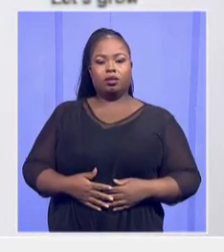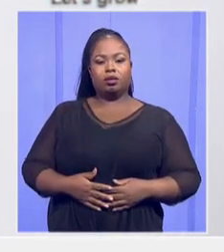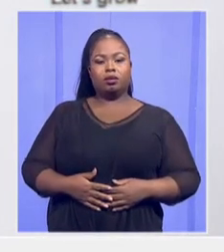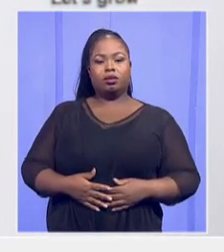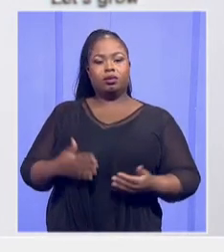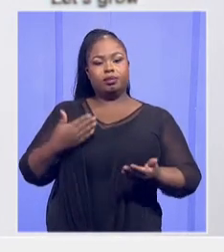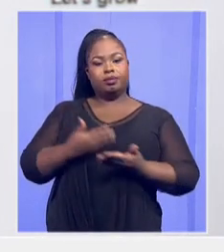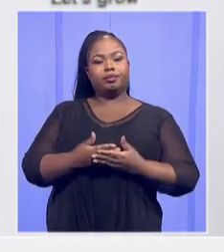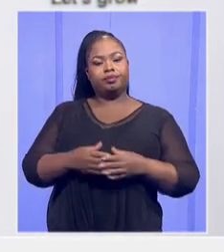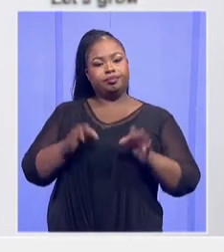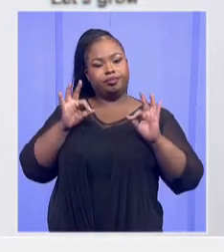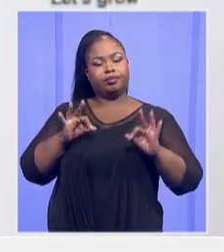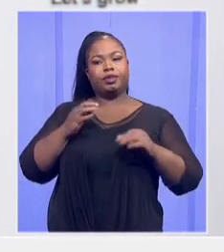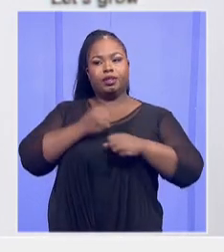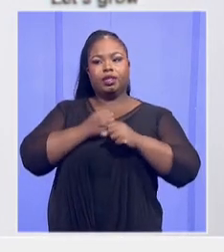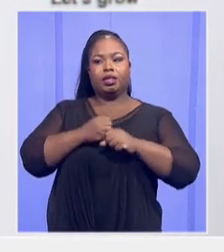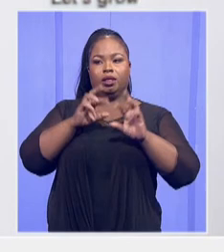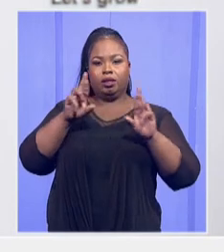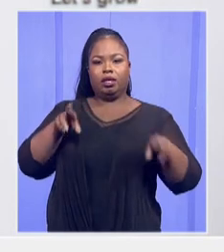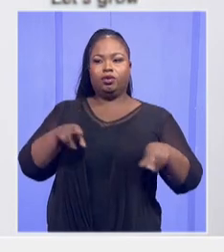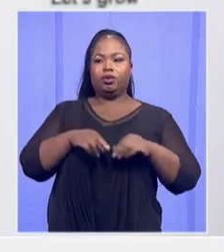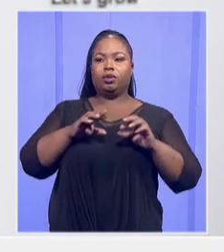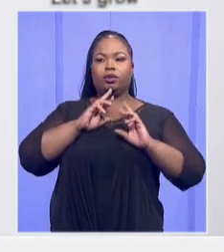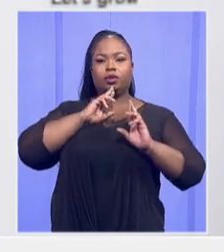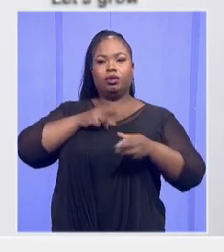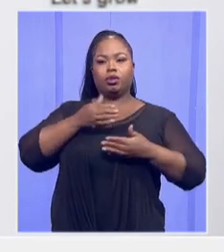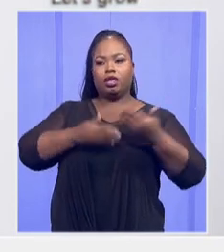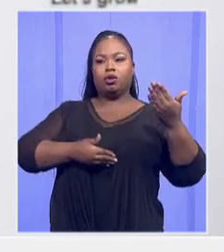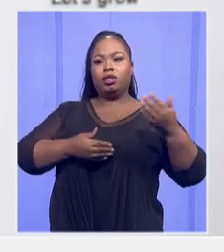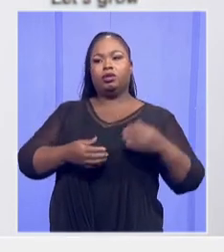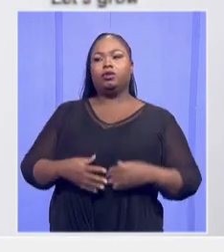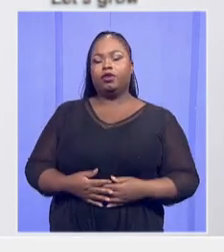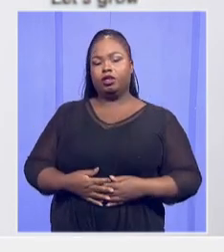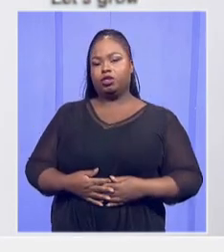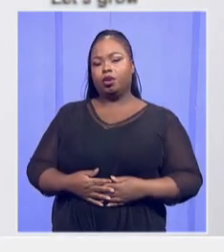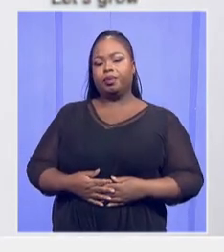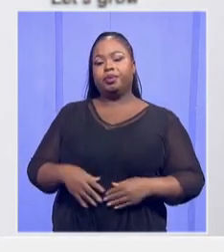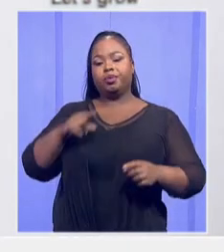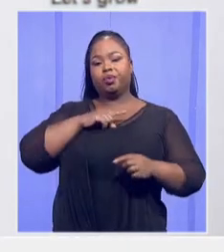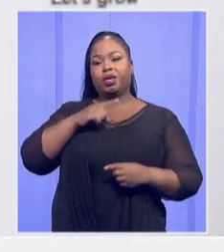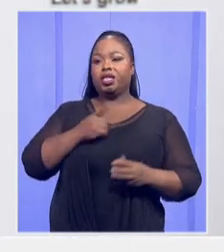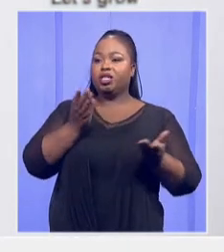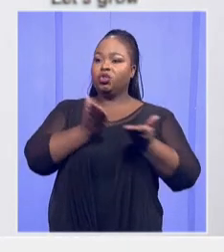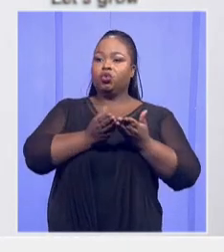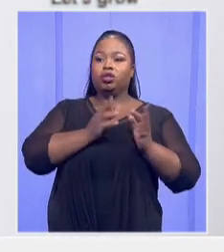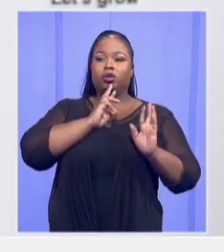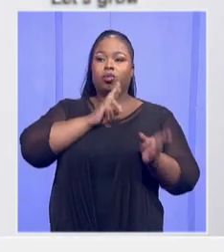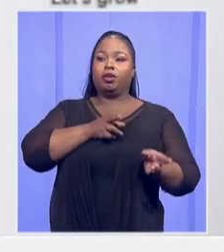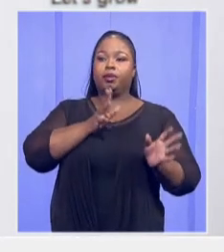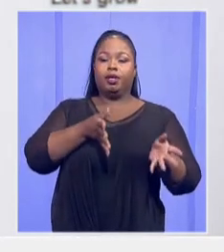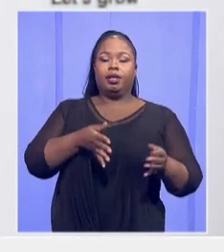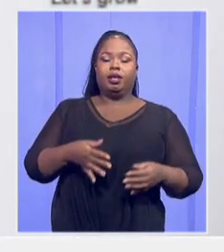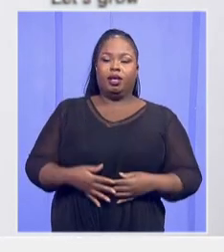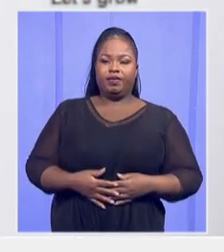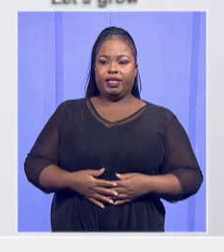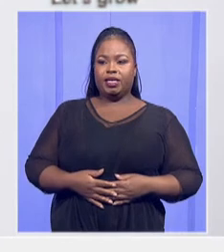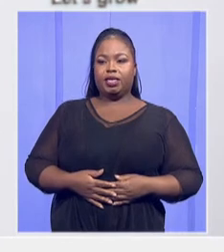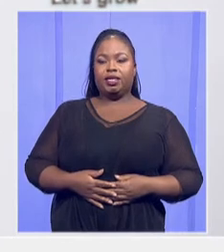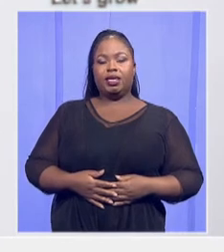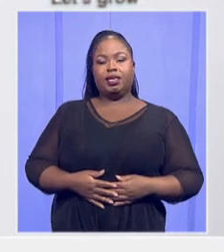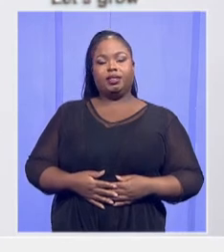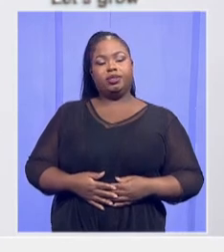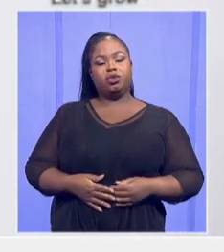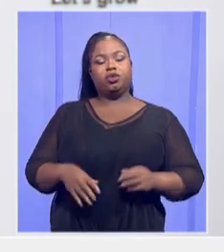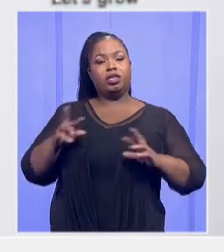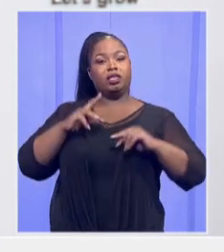official standard report card. Because what they currently have is the school reports which are not necessarily based on a